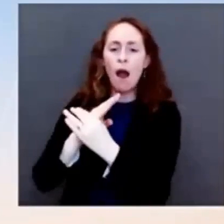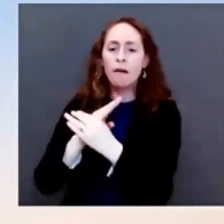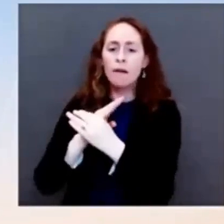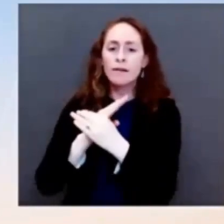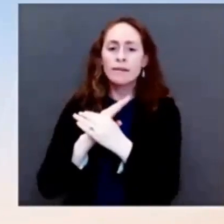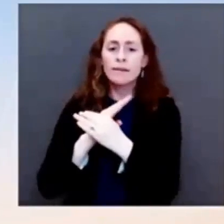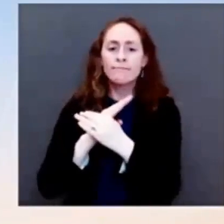and working.